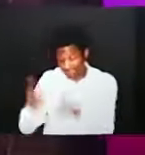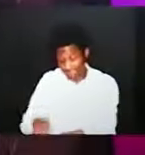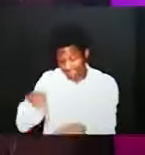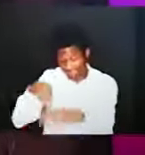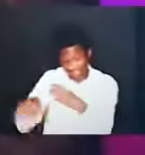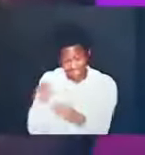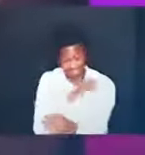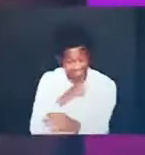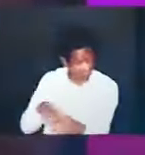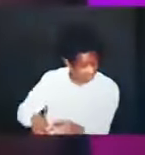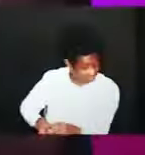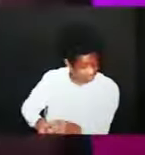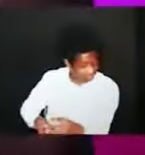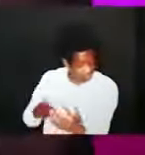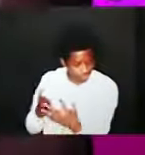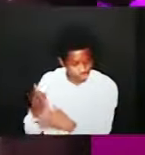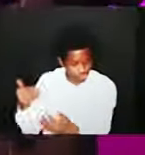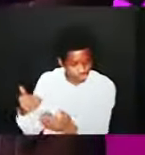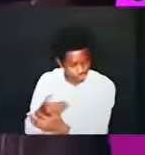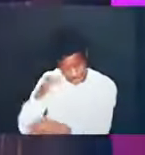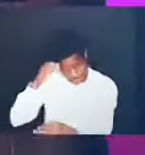by this new covenant